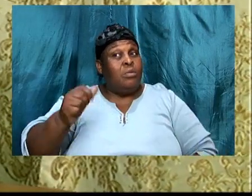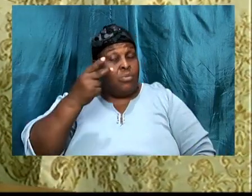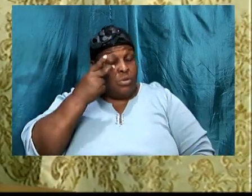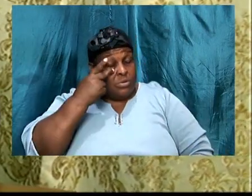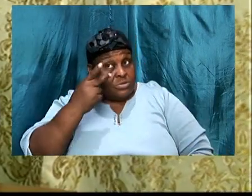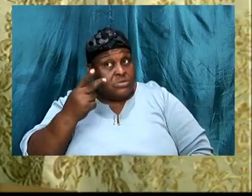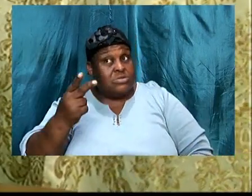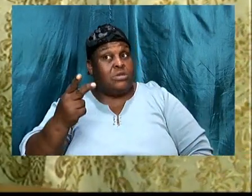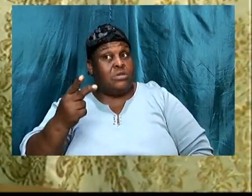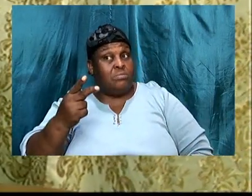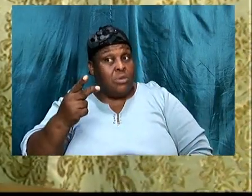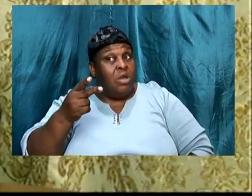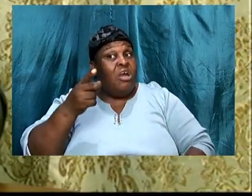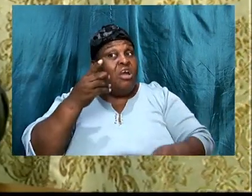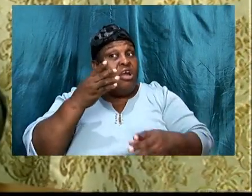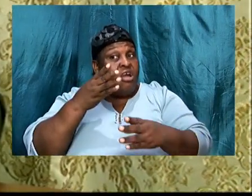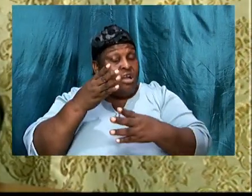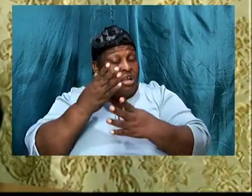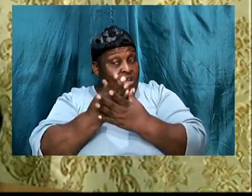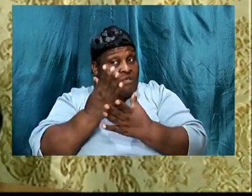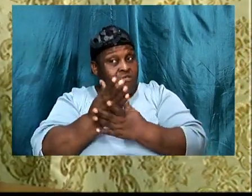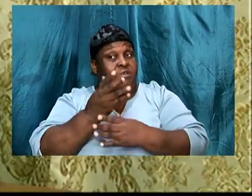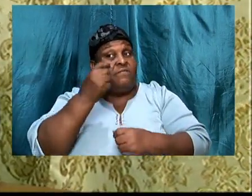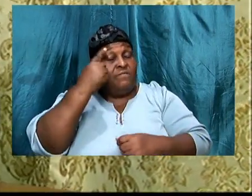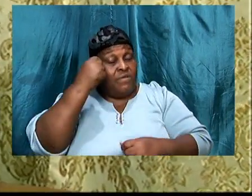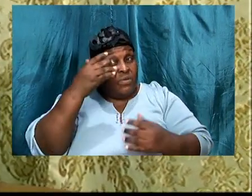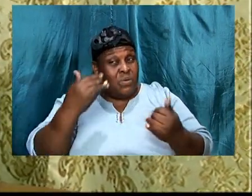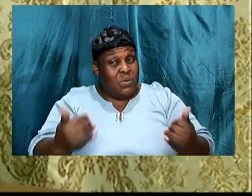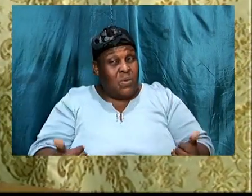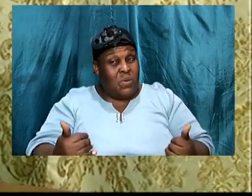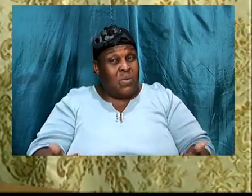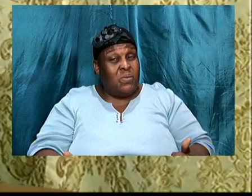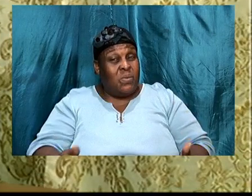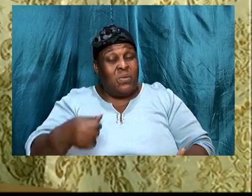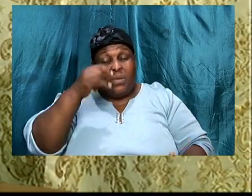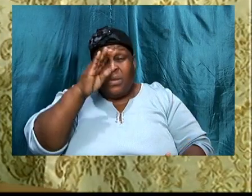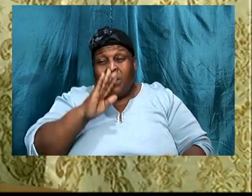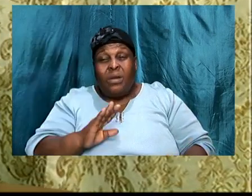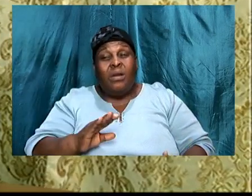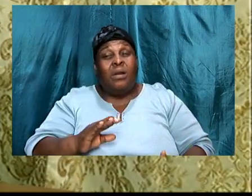but God is going to take action, there will be repercussion,